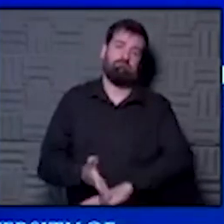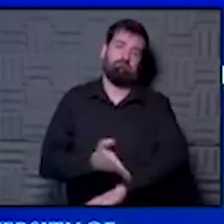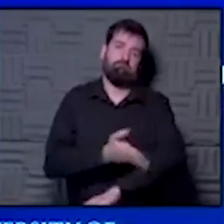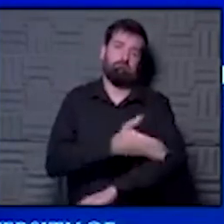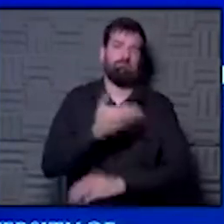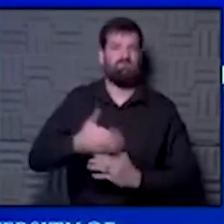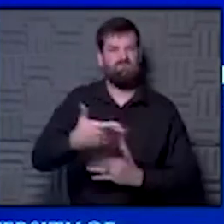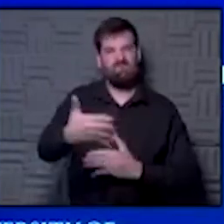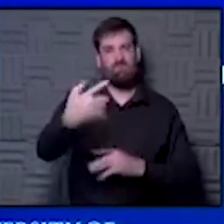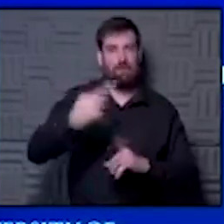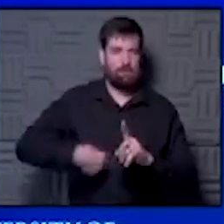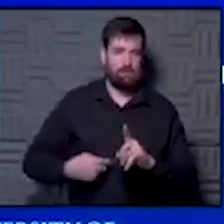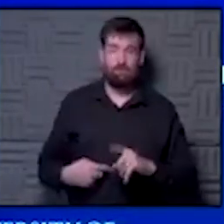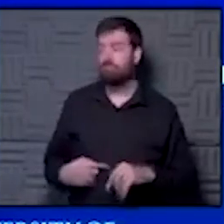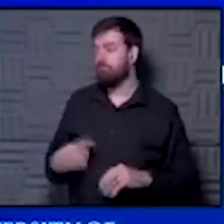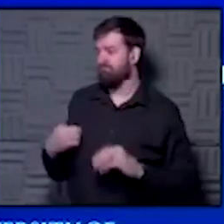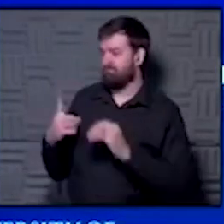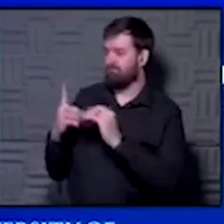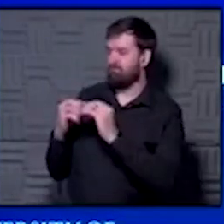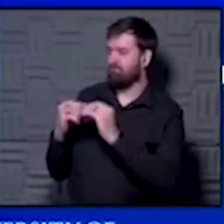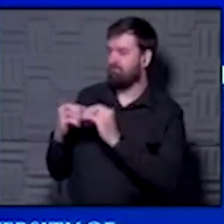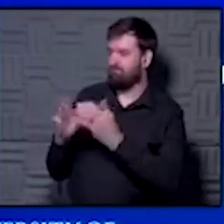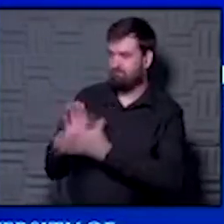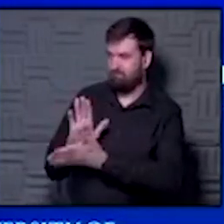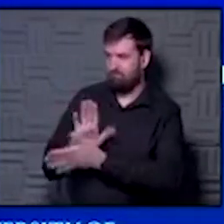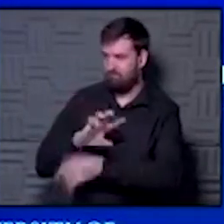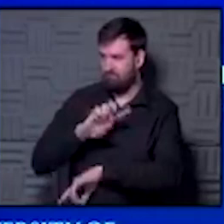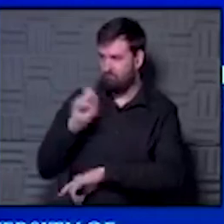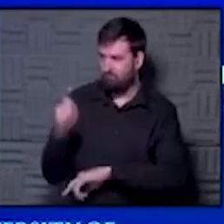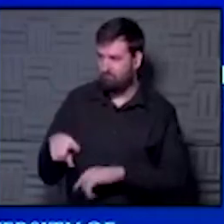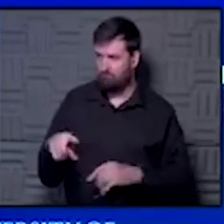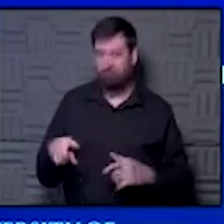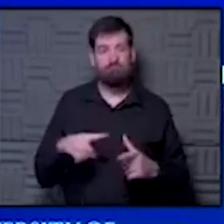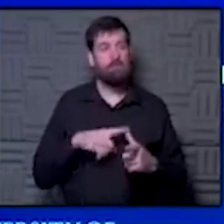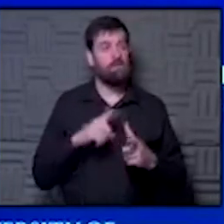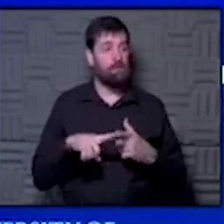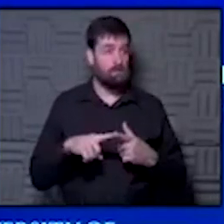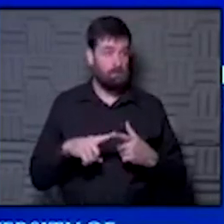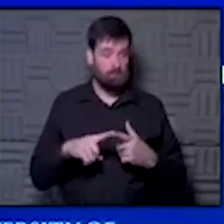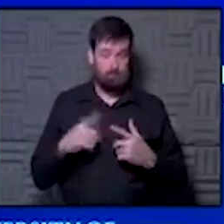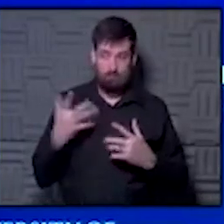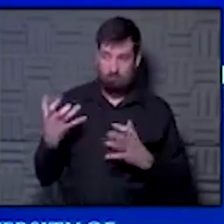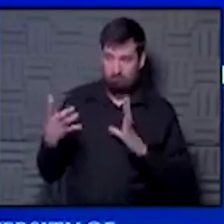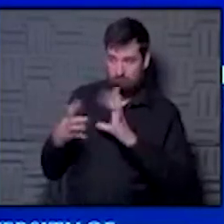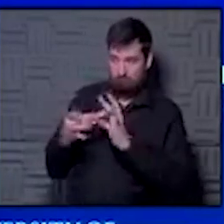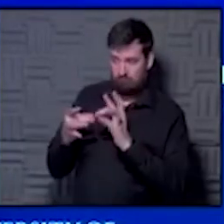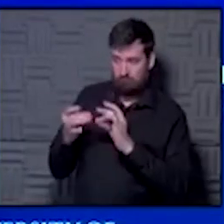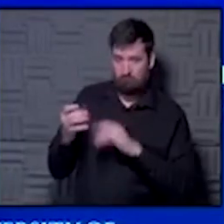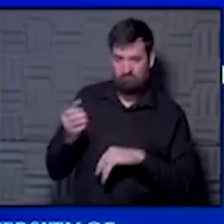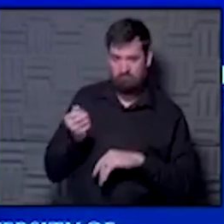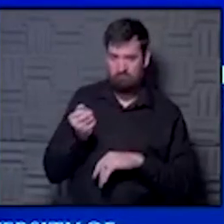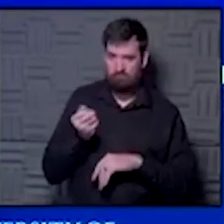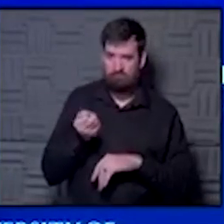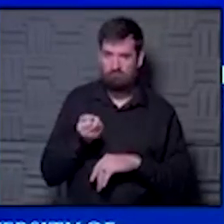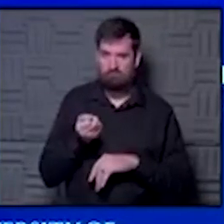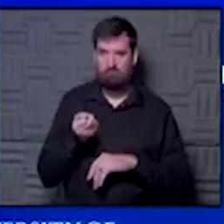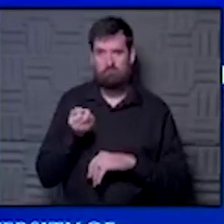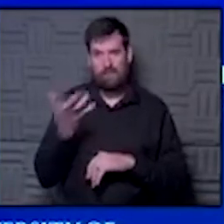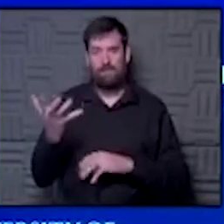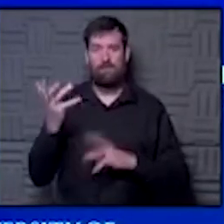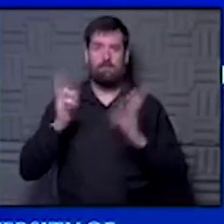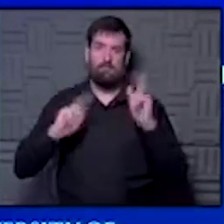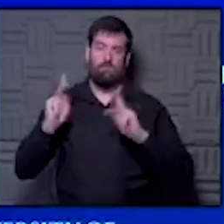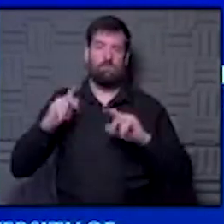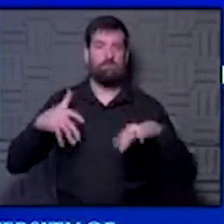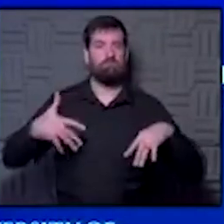next few months. We have one last paper question. And then I would like you to speak to a lot of people that are having anxiety